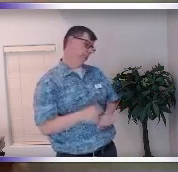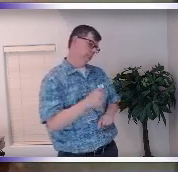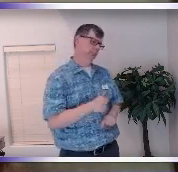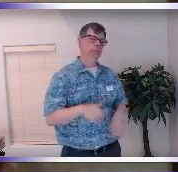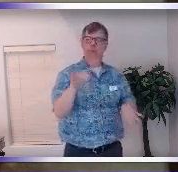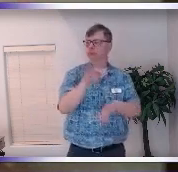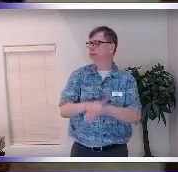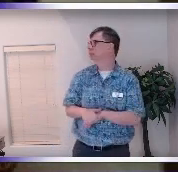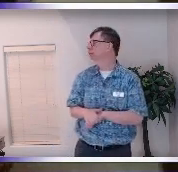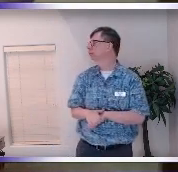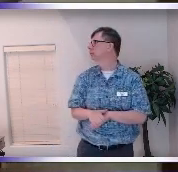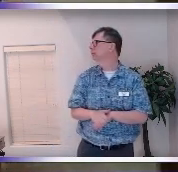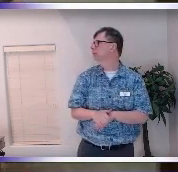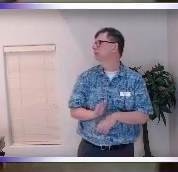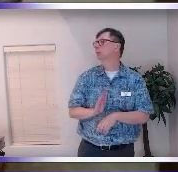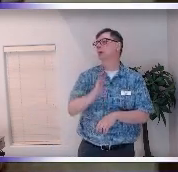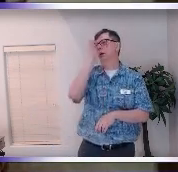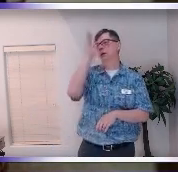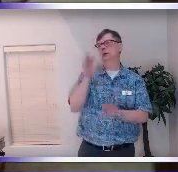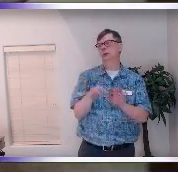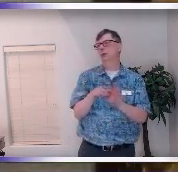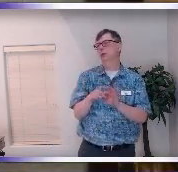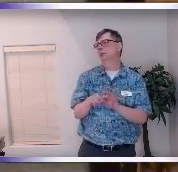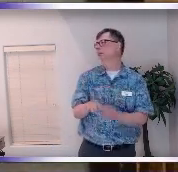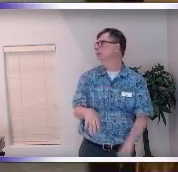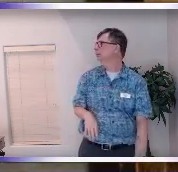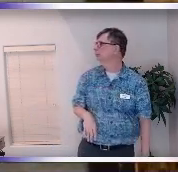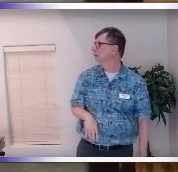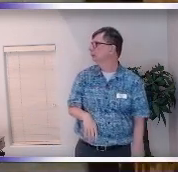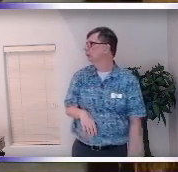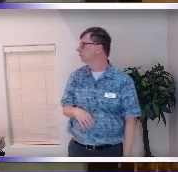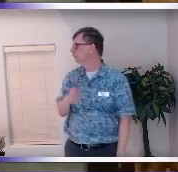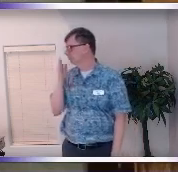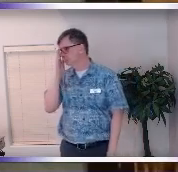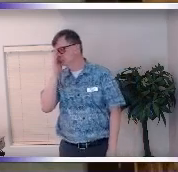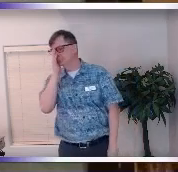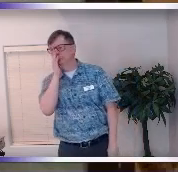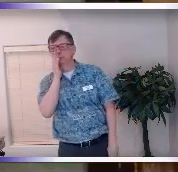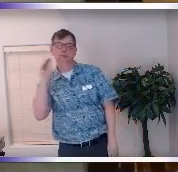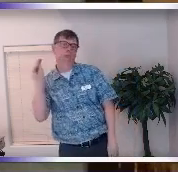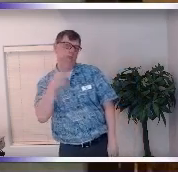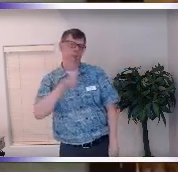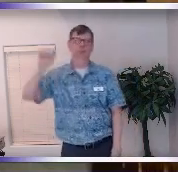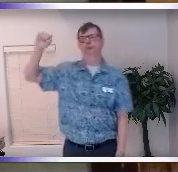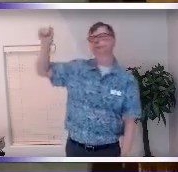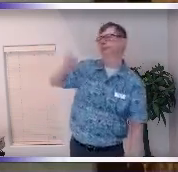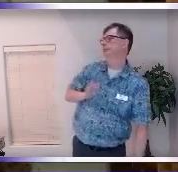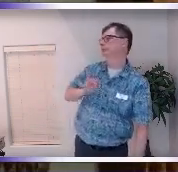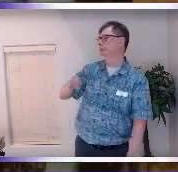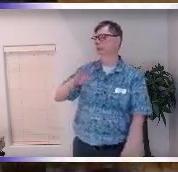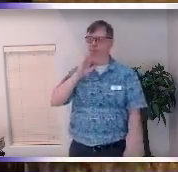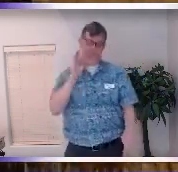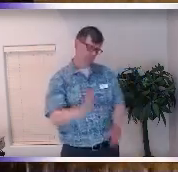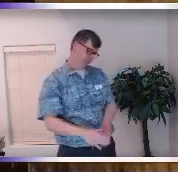sit at my computer like God what would God do hello thank you my name is Tracy calling from USA how can I help you today oh yes and so I had